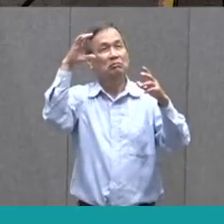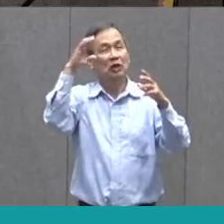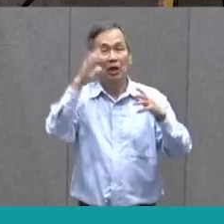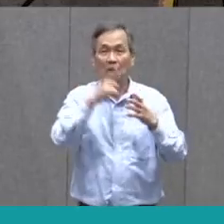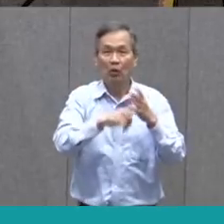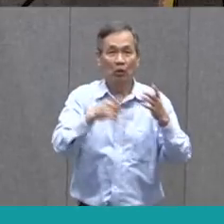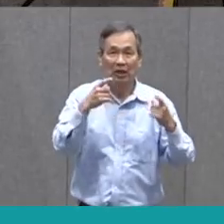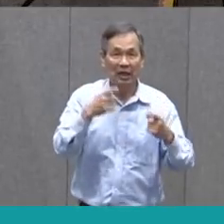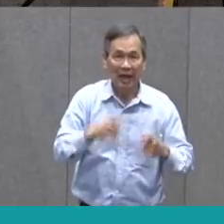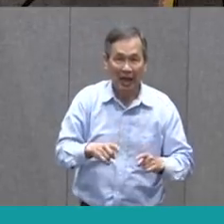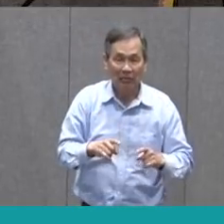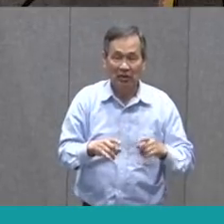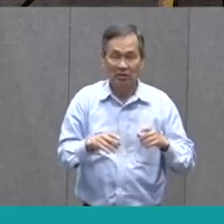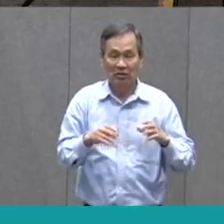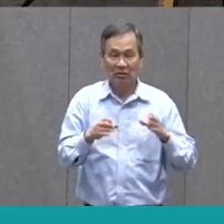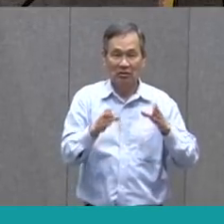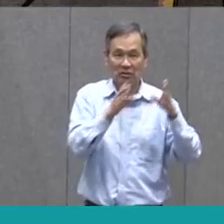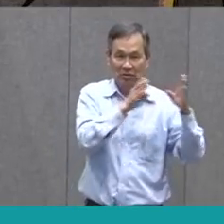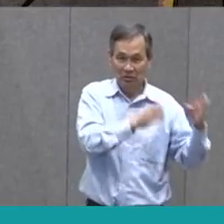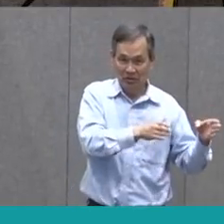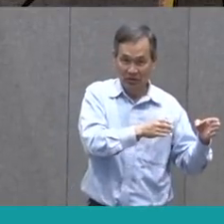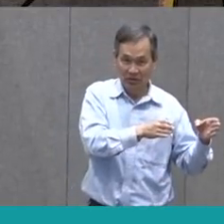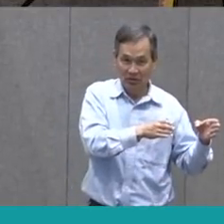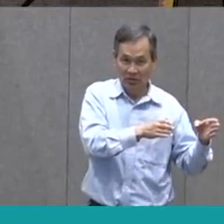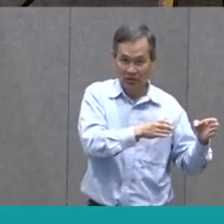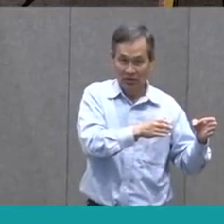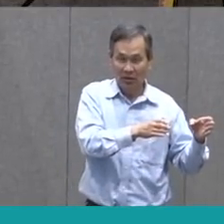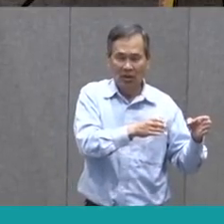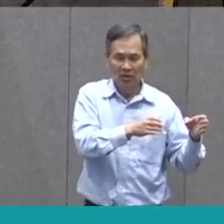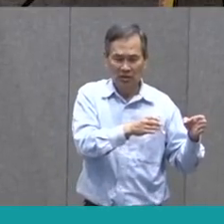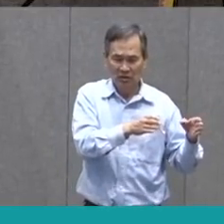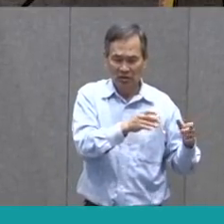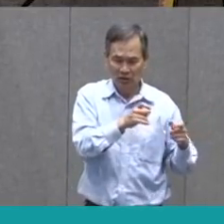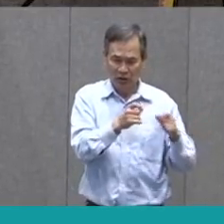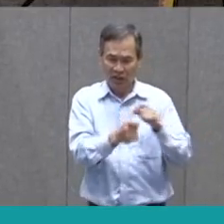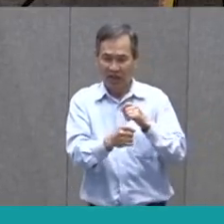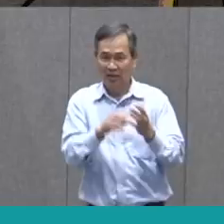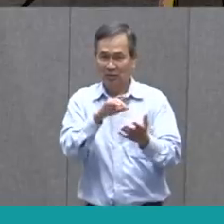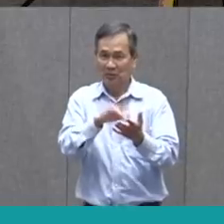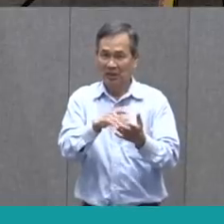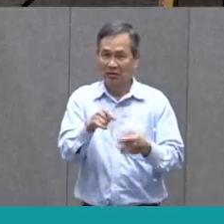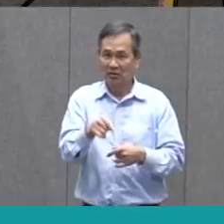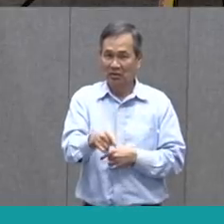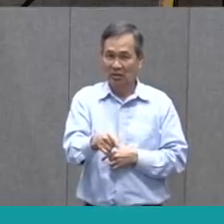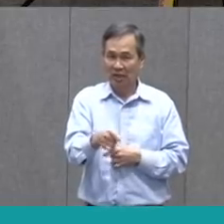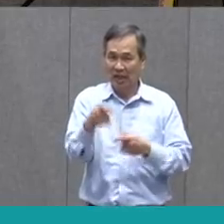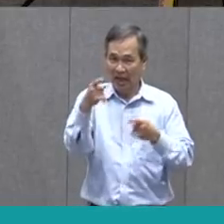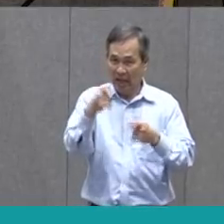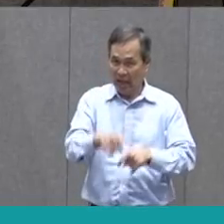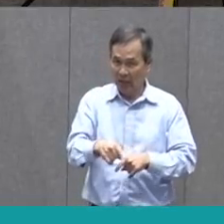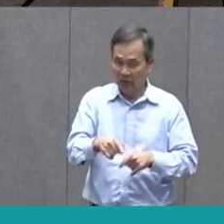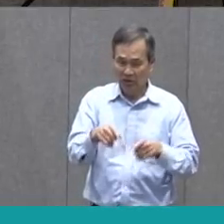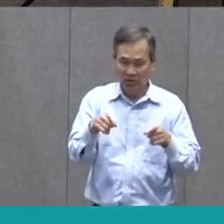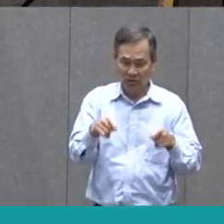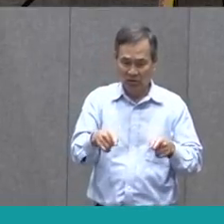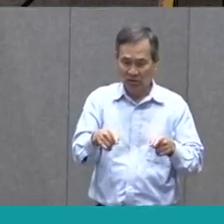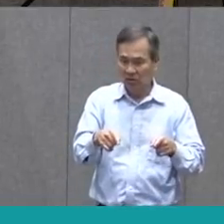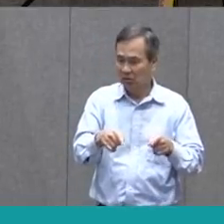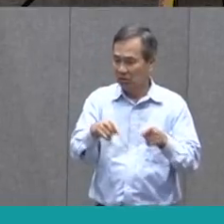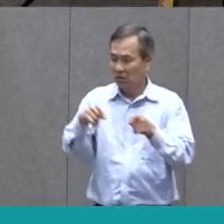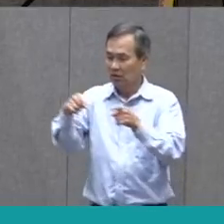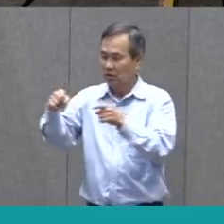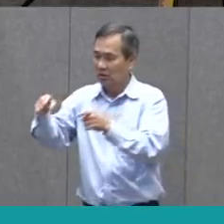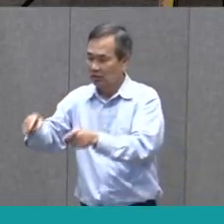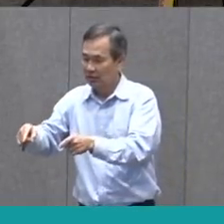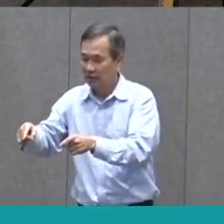is happening at the beginning. Then when does it change to the middle? How does that change? What happens there? And then